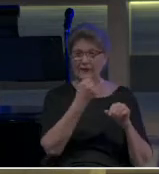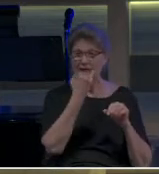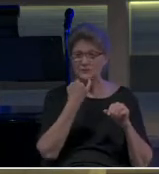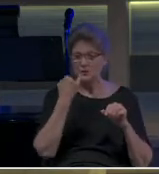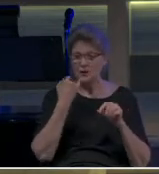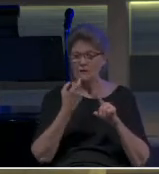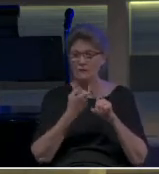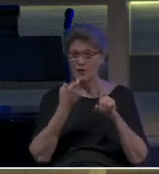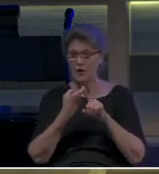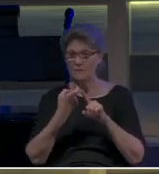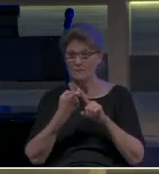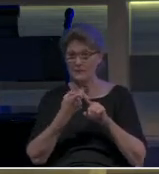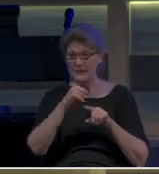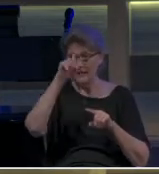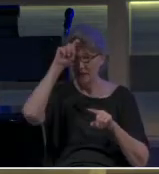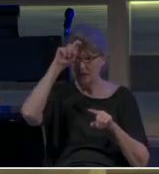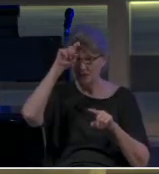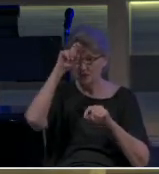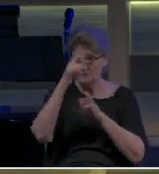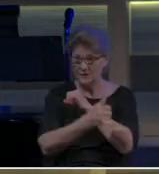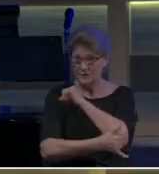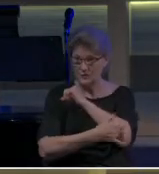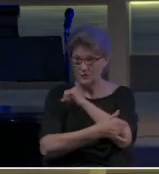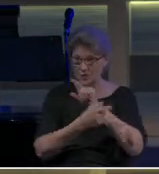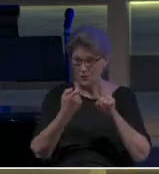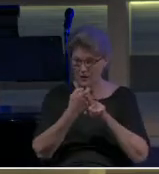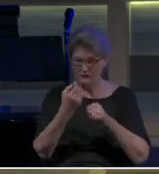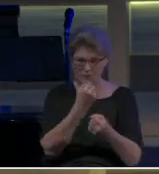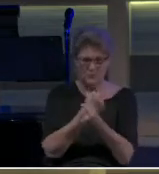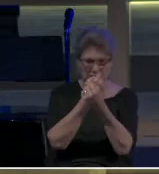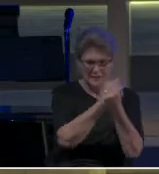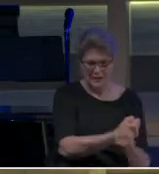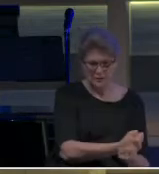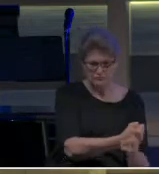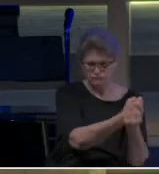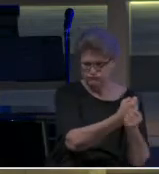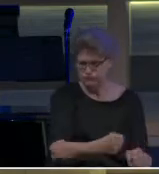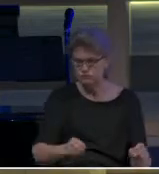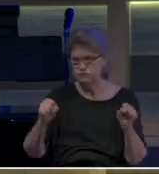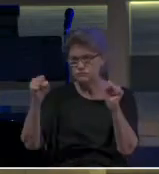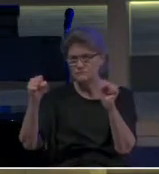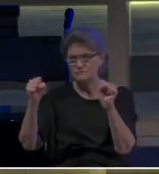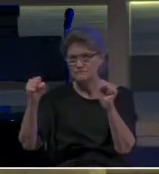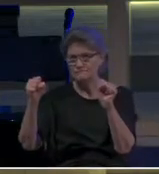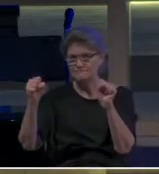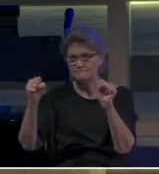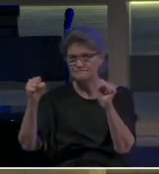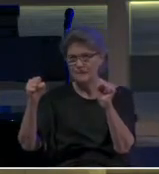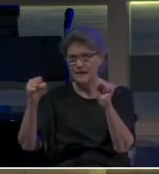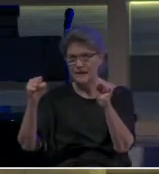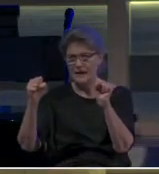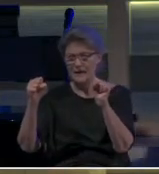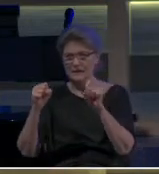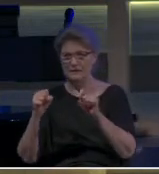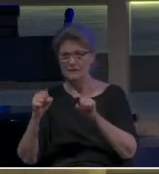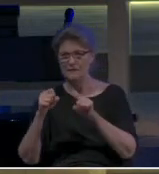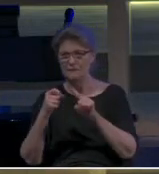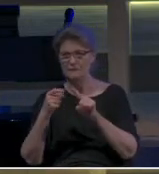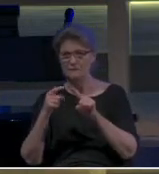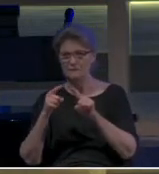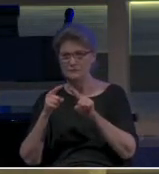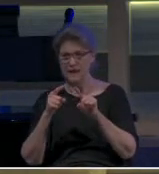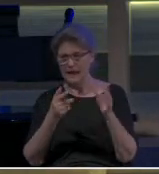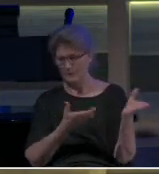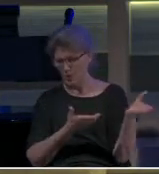Out of bondage to slavery, from bondage to slavery in Egypt. And he